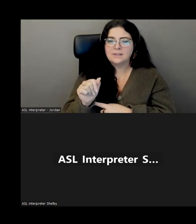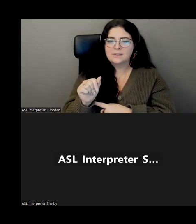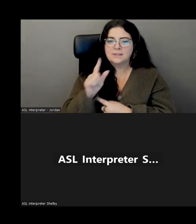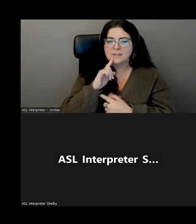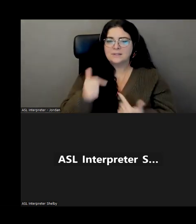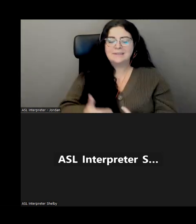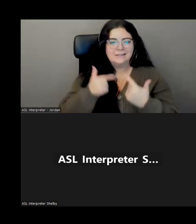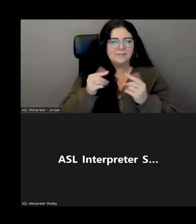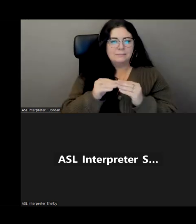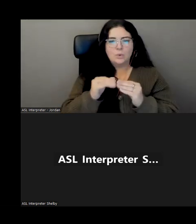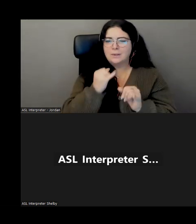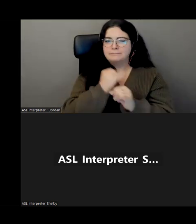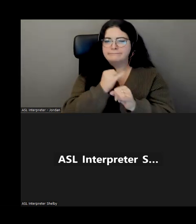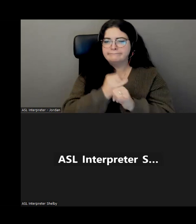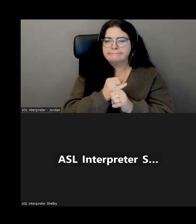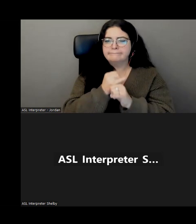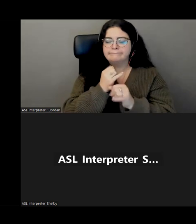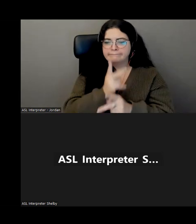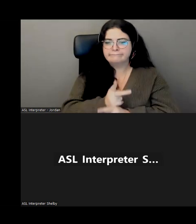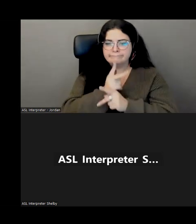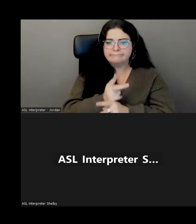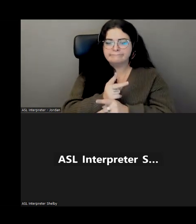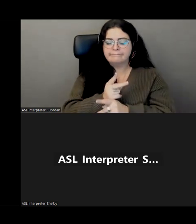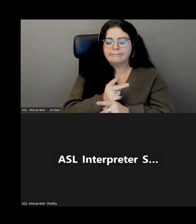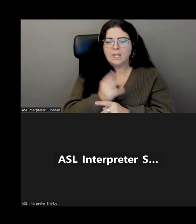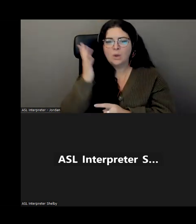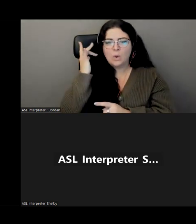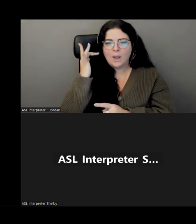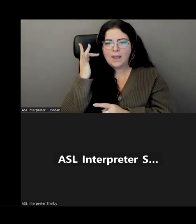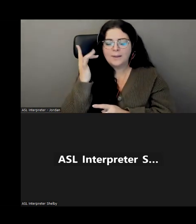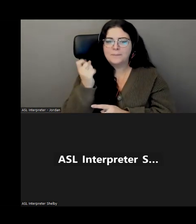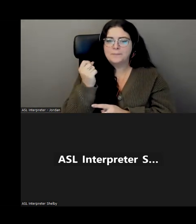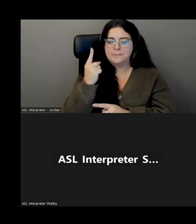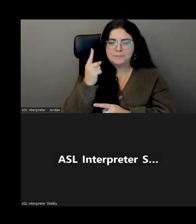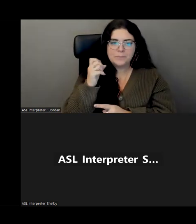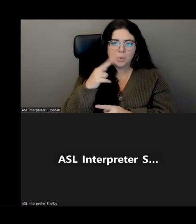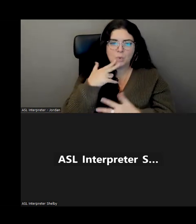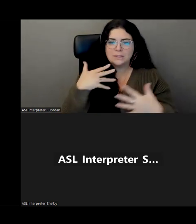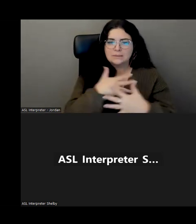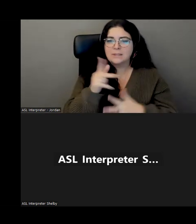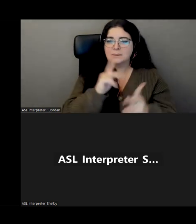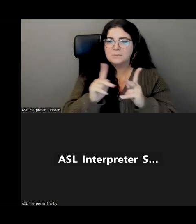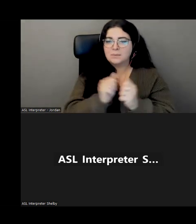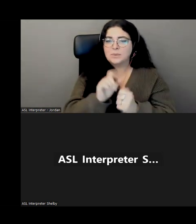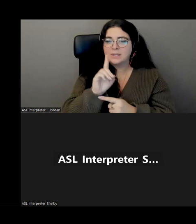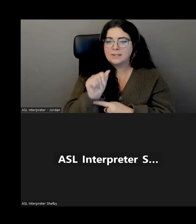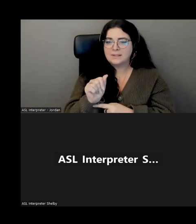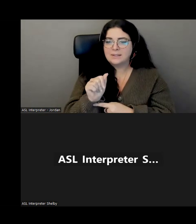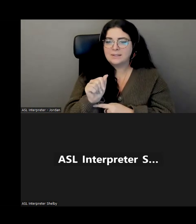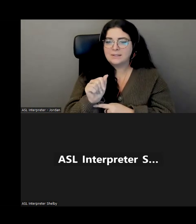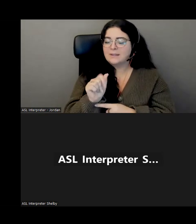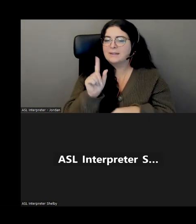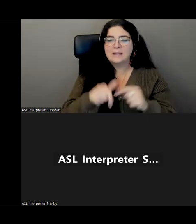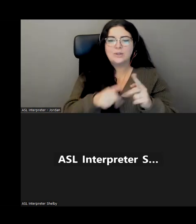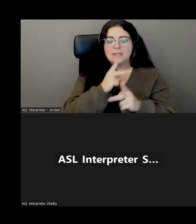in institutionalized care because it was understood or feared that people with disabilities wouldn't be able to be